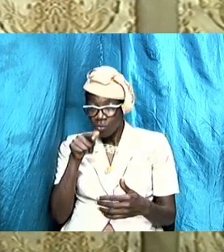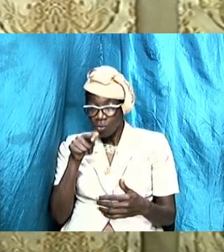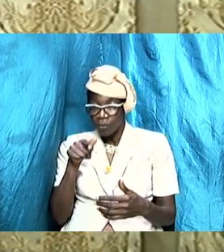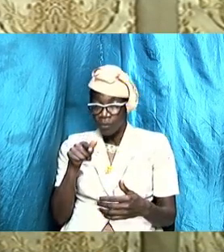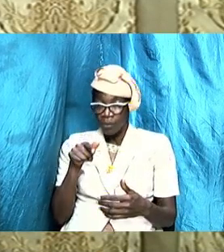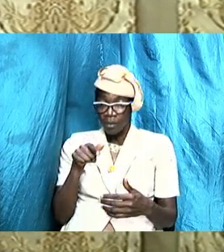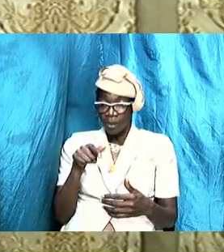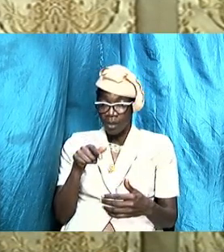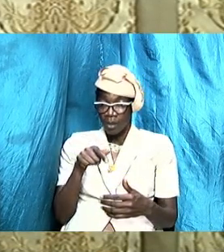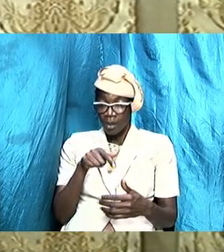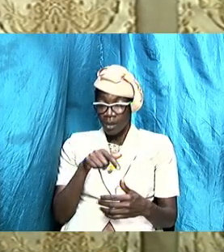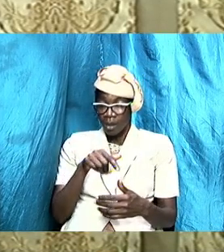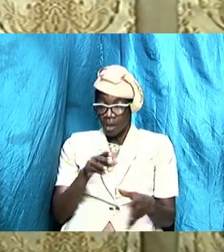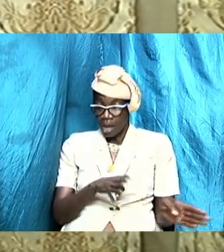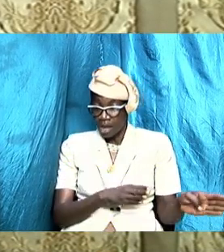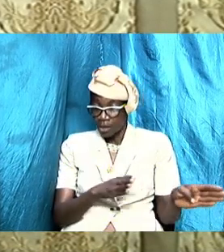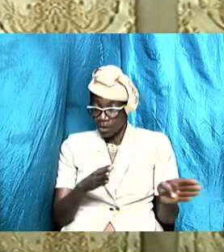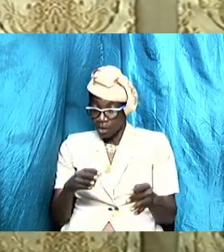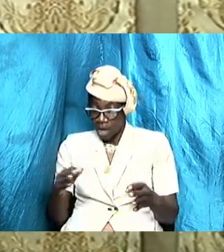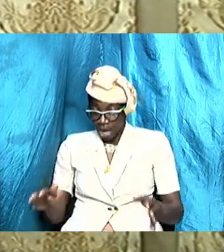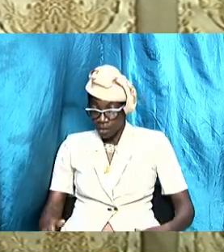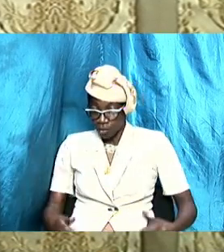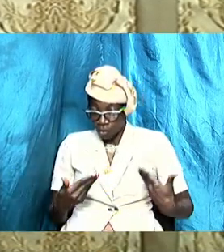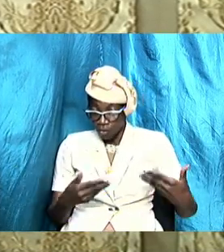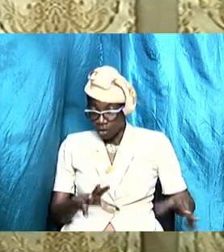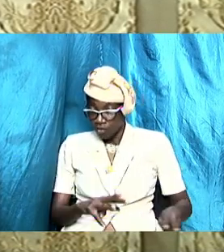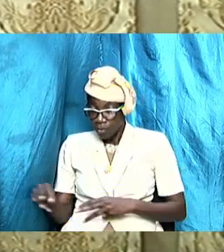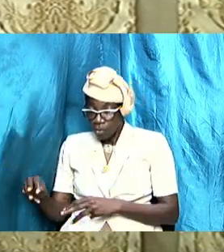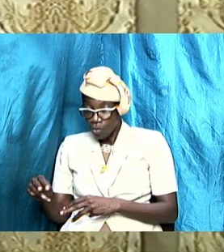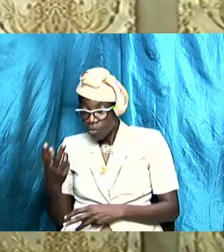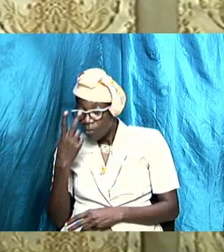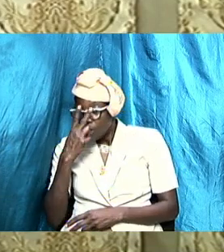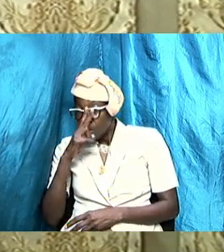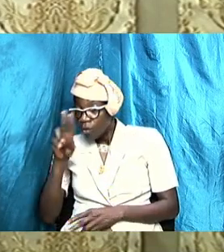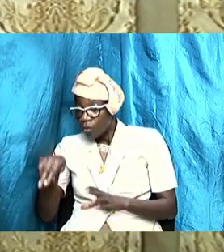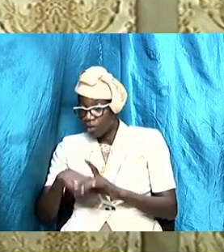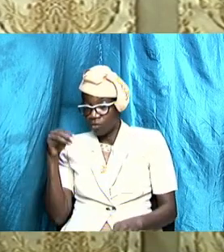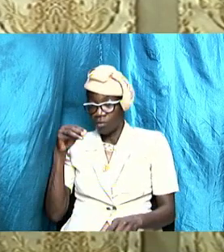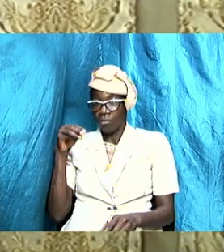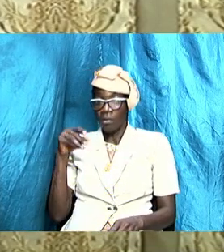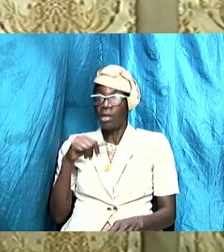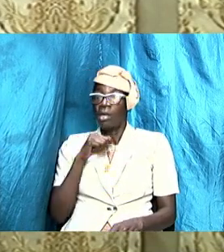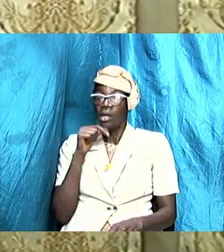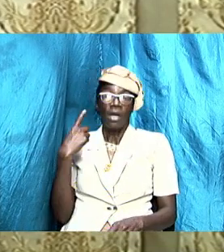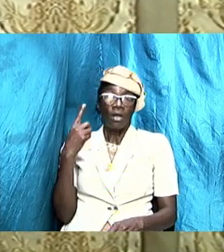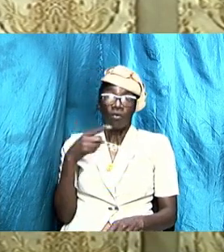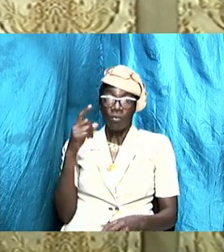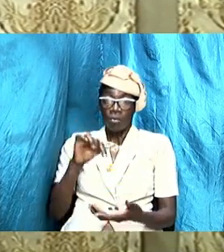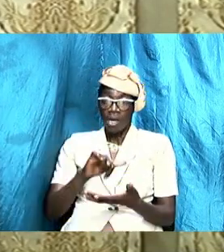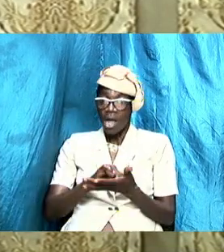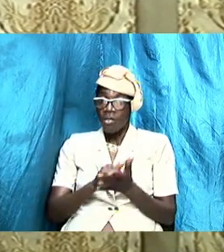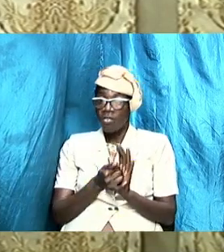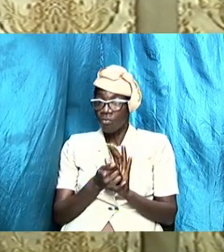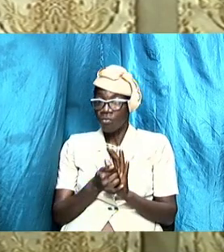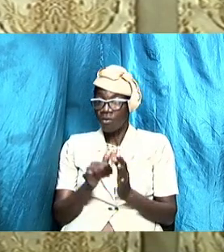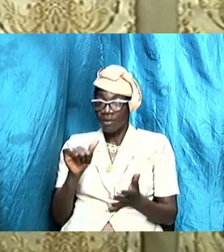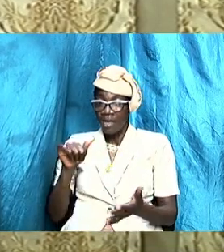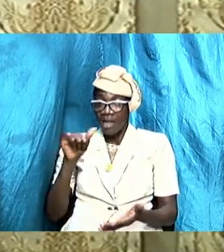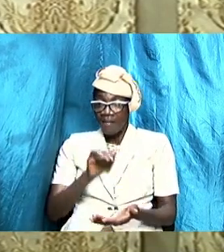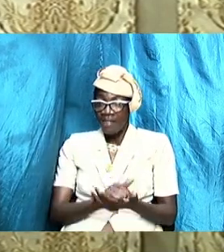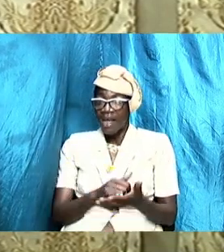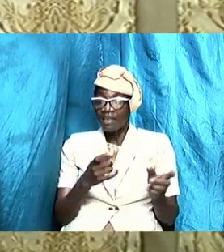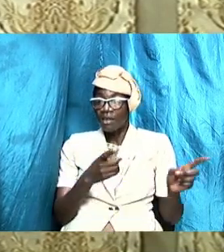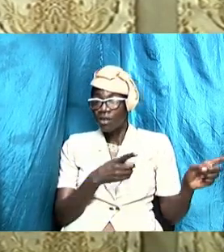the move watch out it is not only those that do